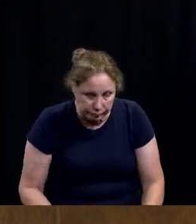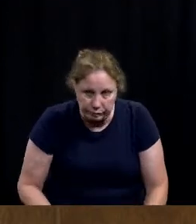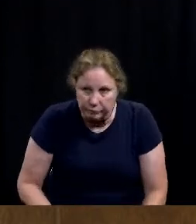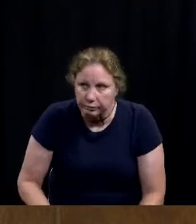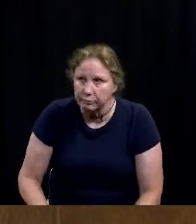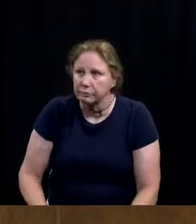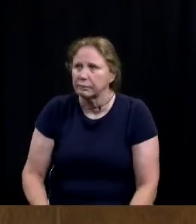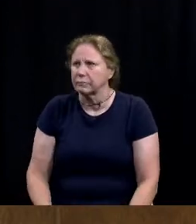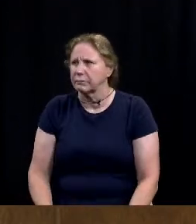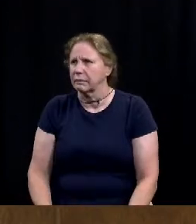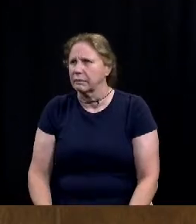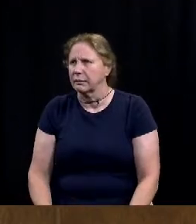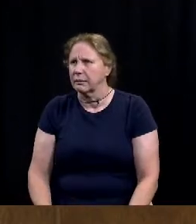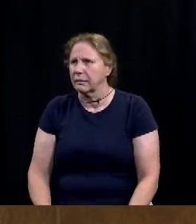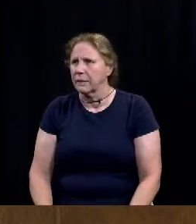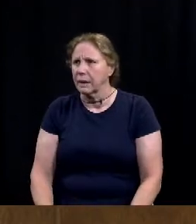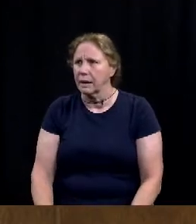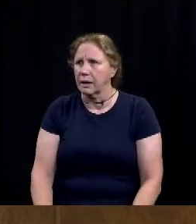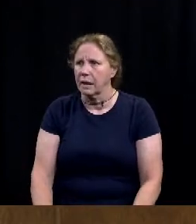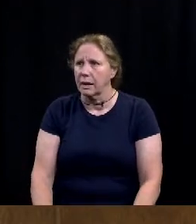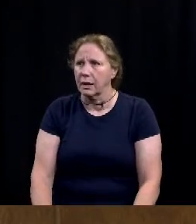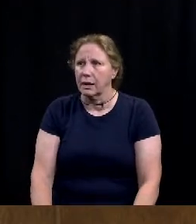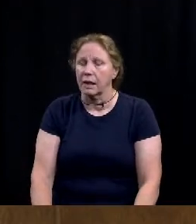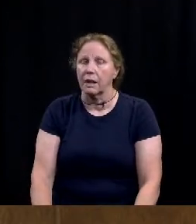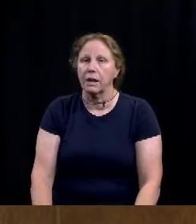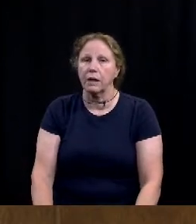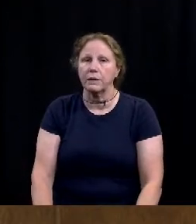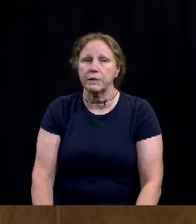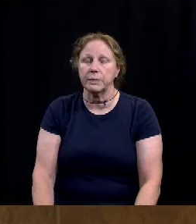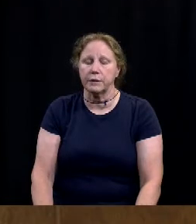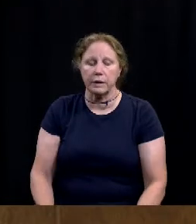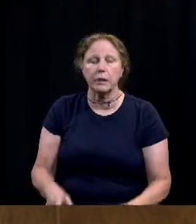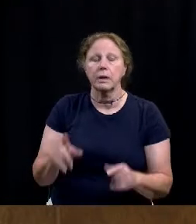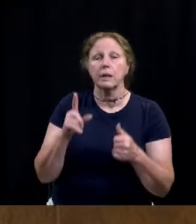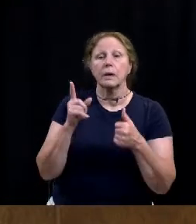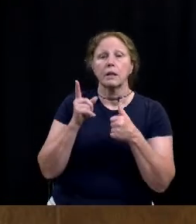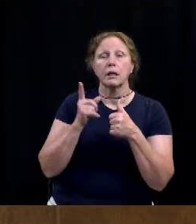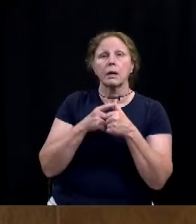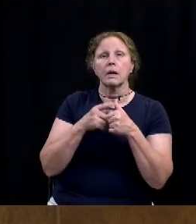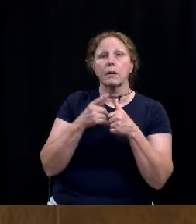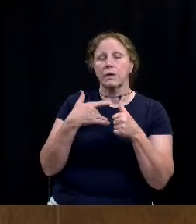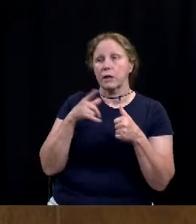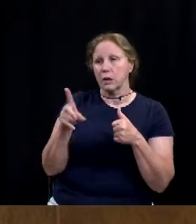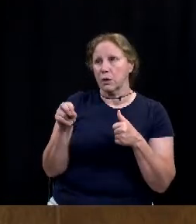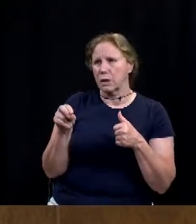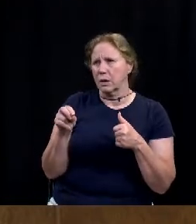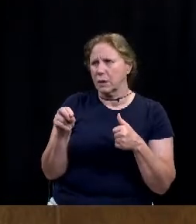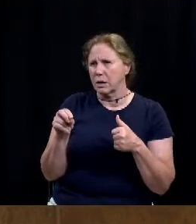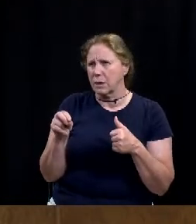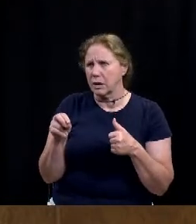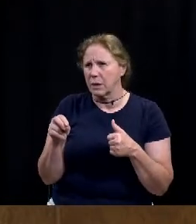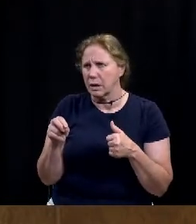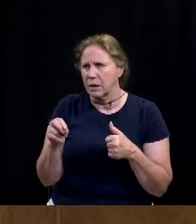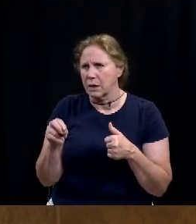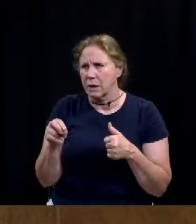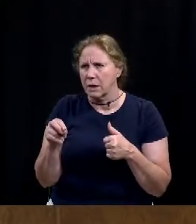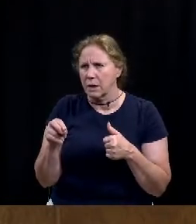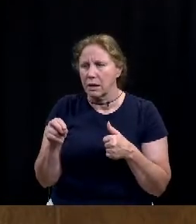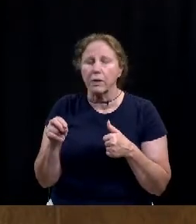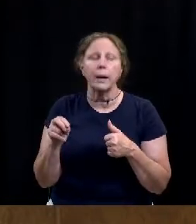I appreciate you bringing that up John and I remember that the same kind of feeling that you do. Yeah so just